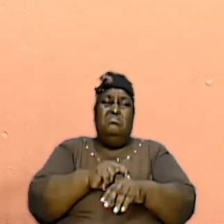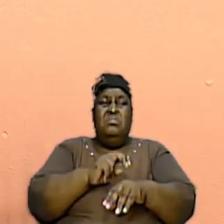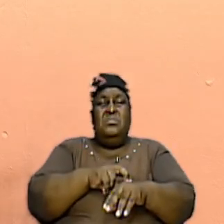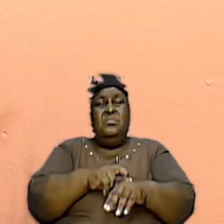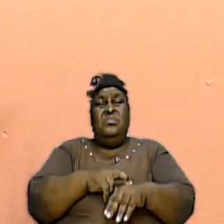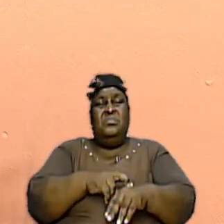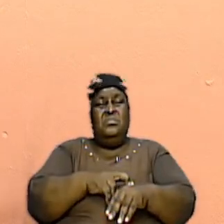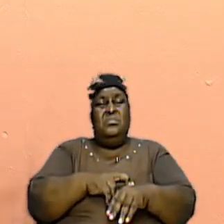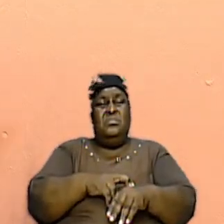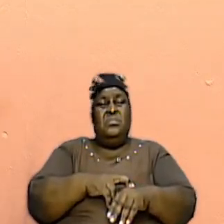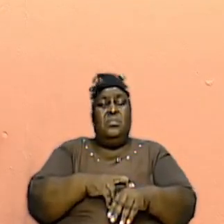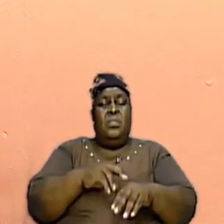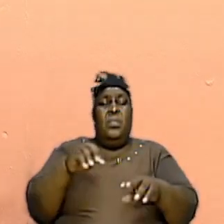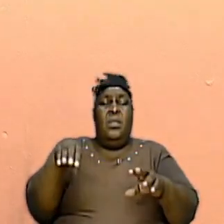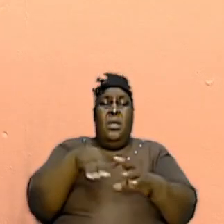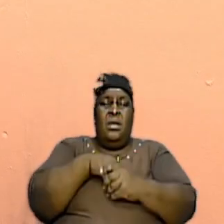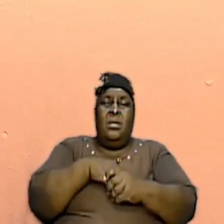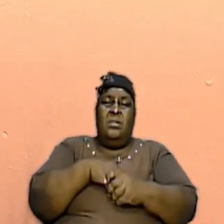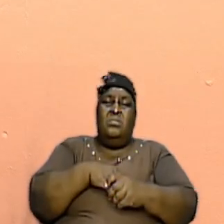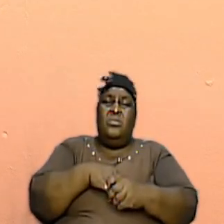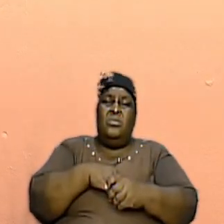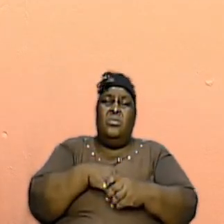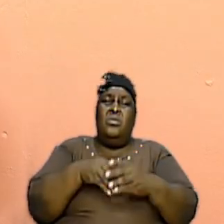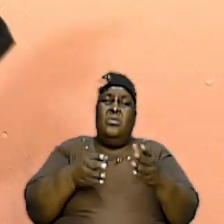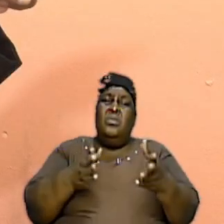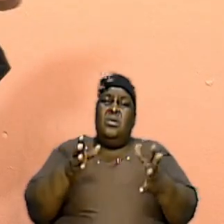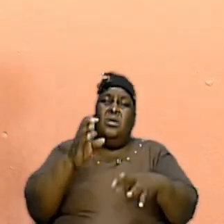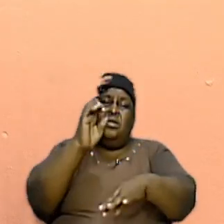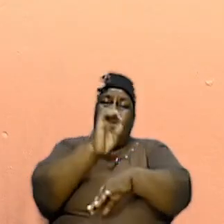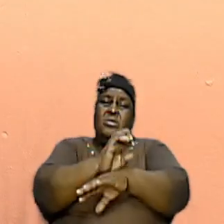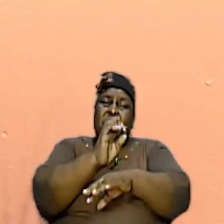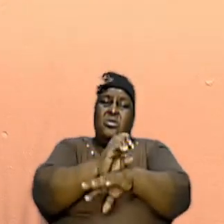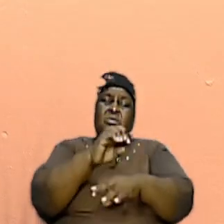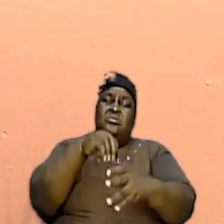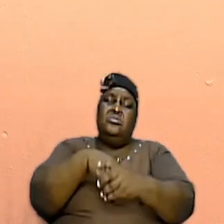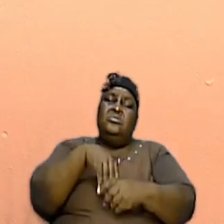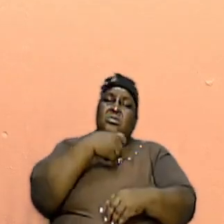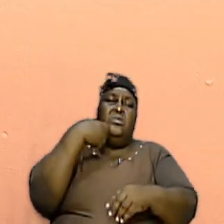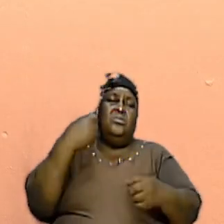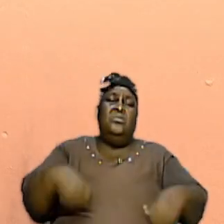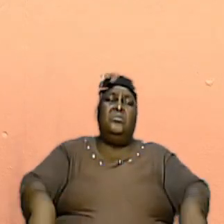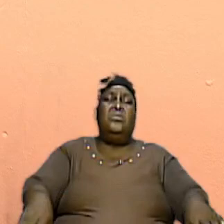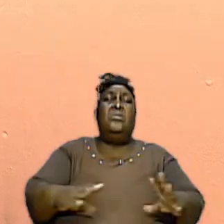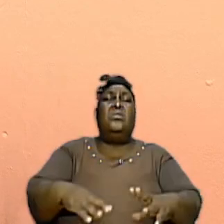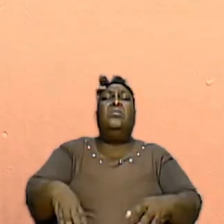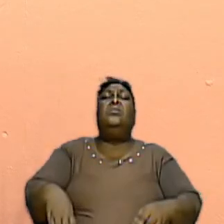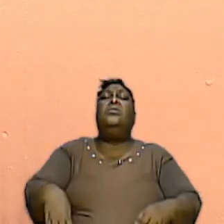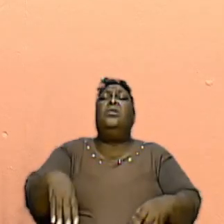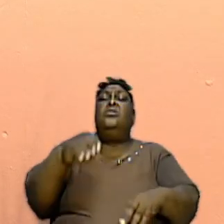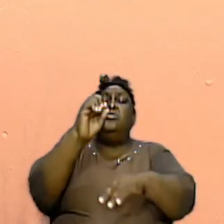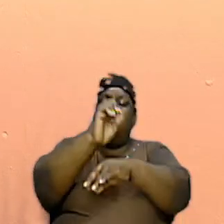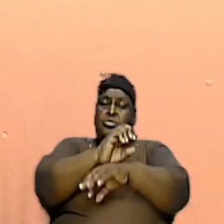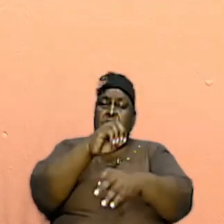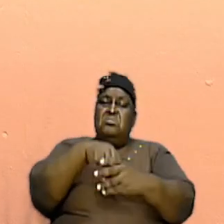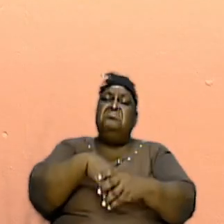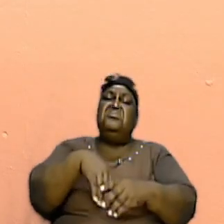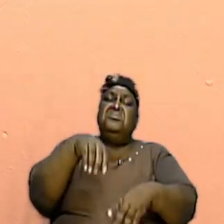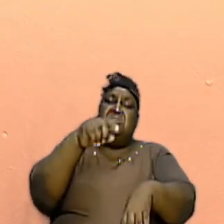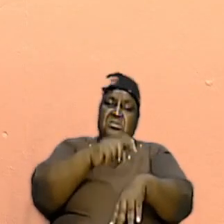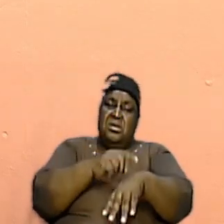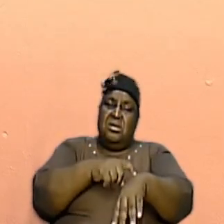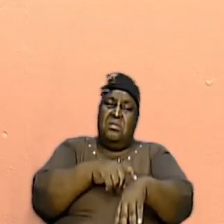in both instances, the church in the wilderness, and the church in this New Testament era,